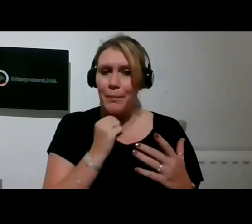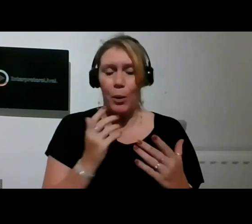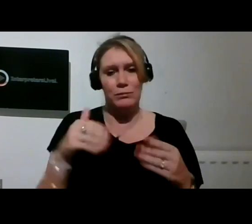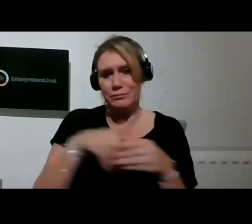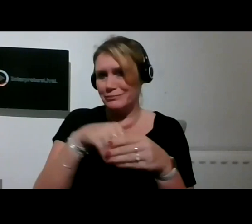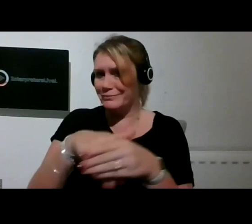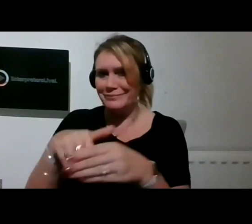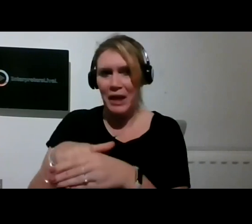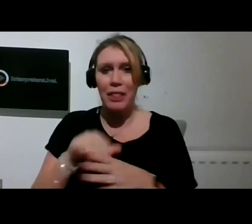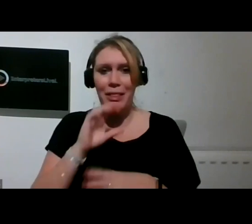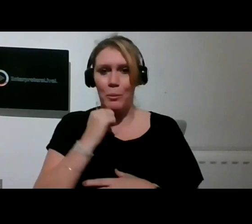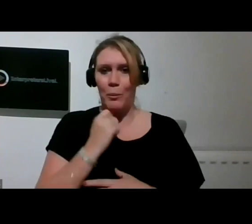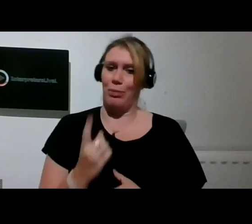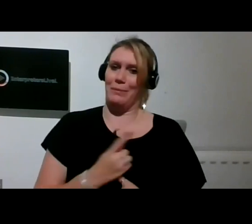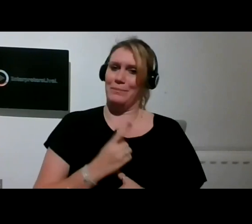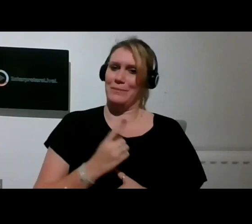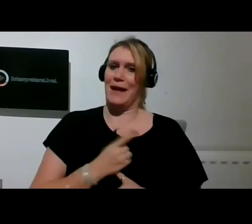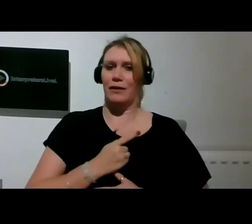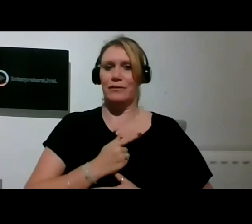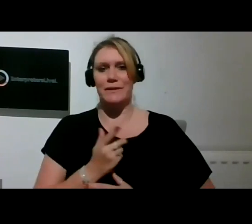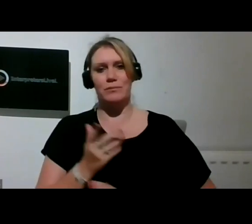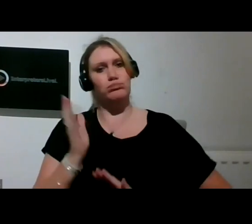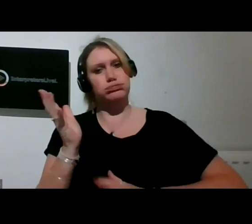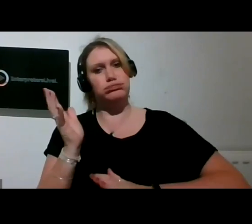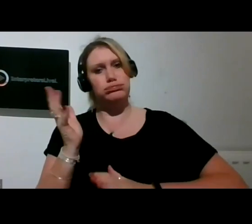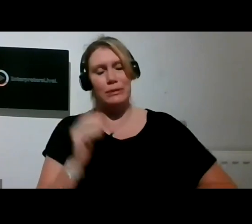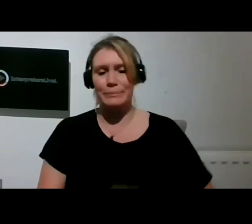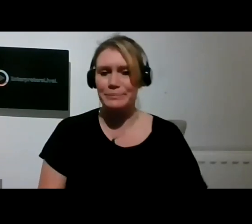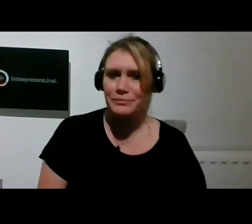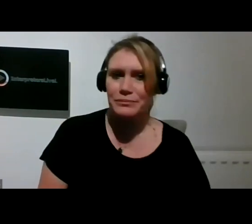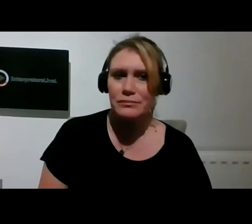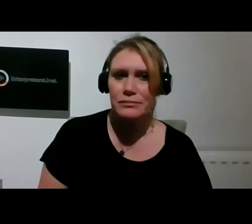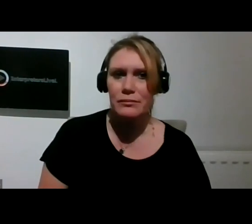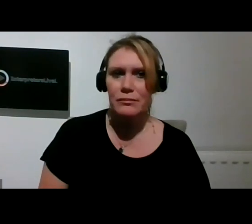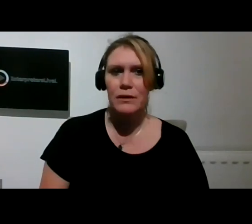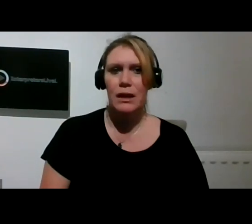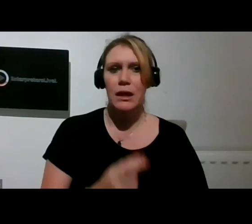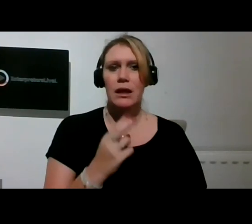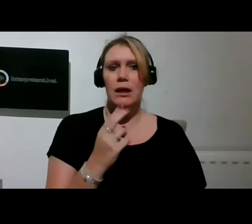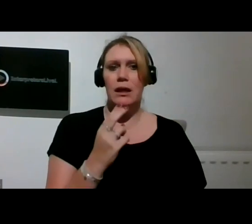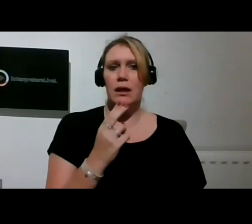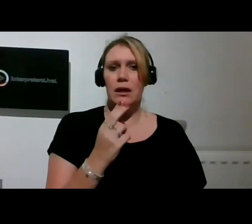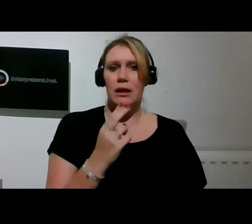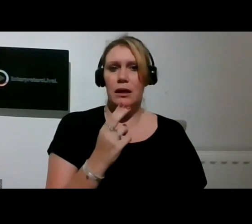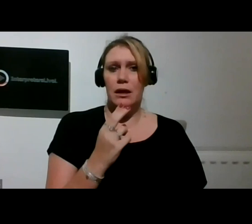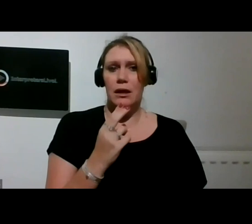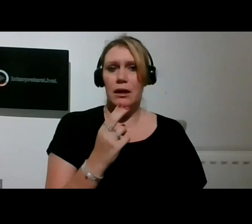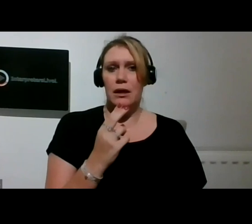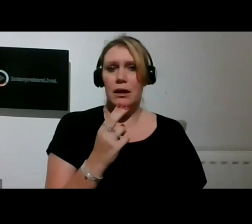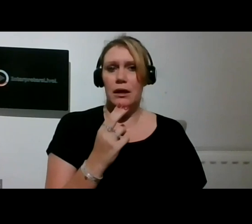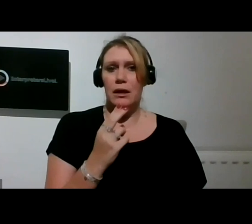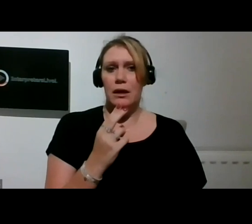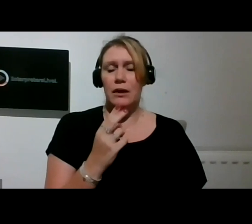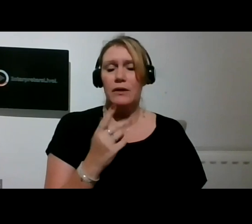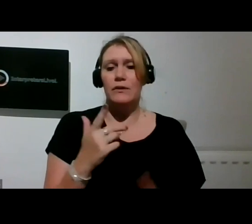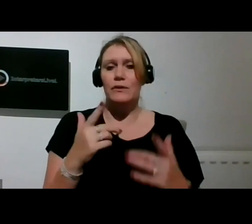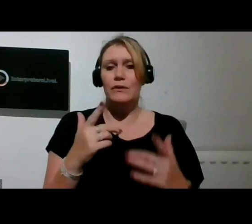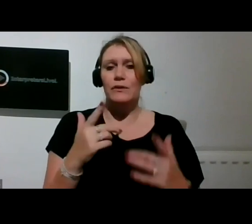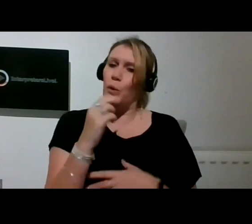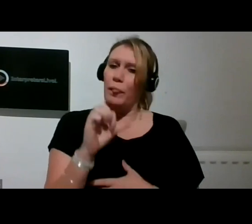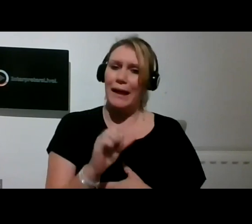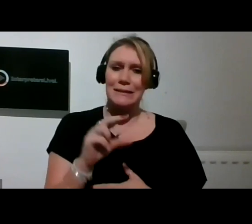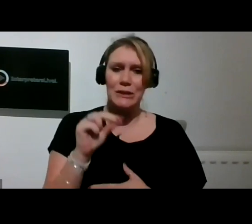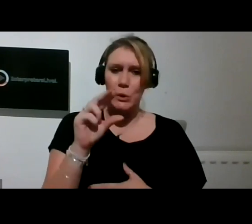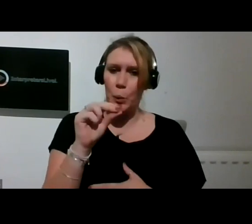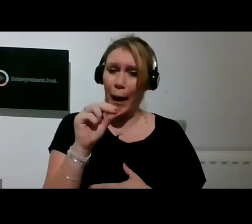anniversary of London 2012 is less than a year away and the future of the Paralympic legacy in East London is